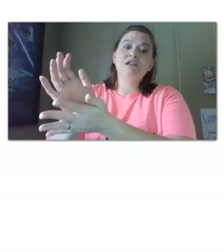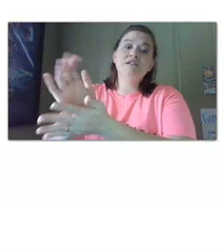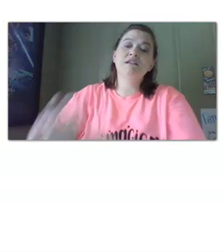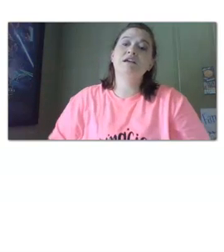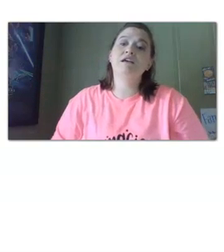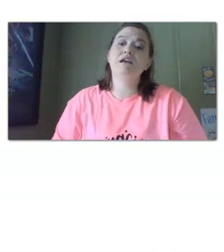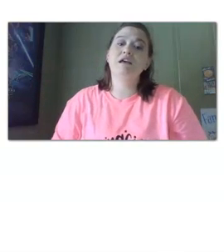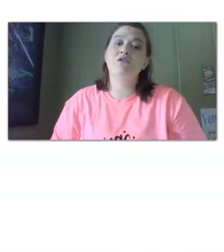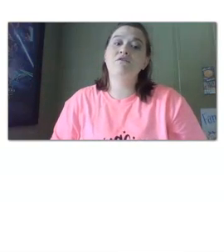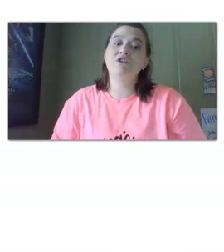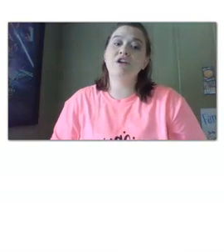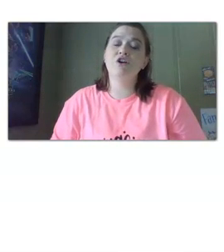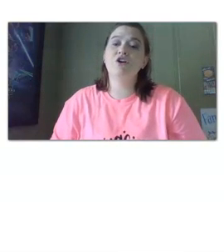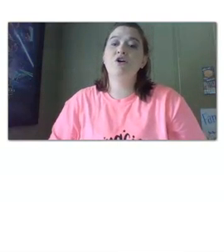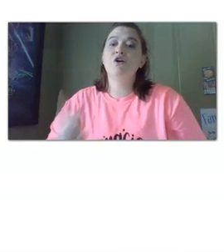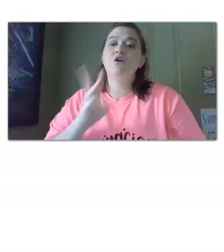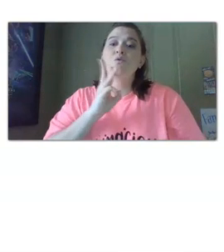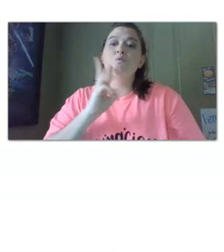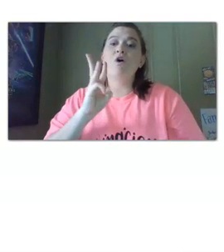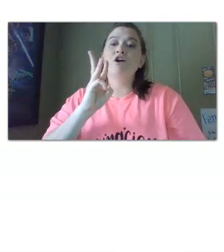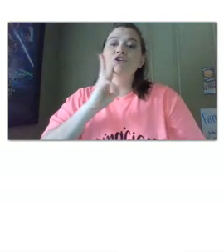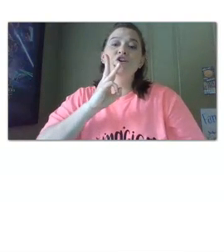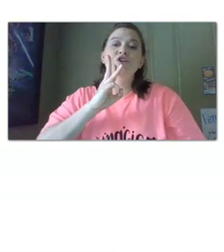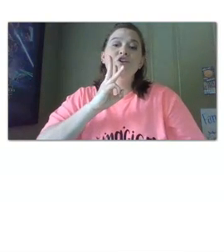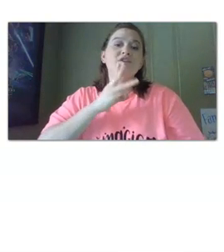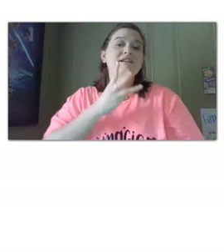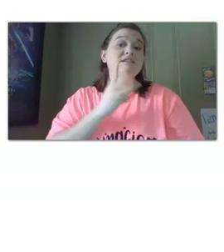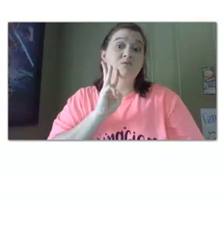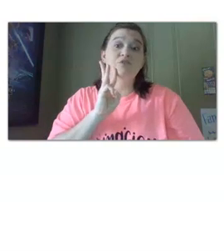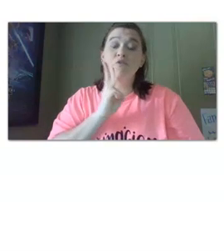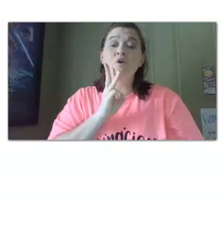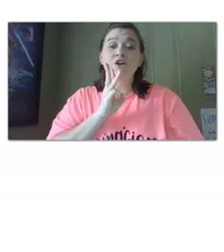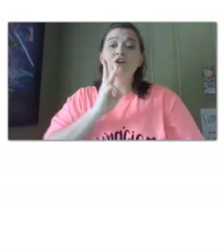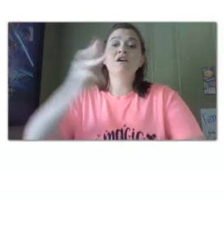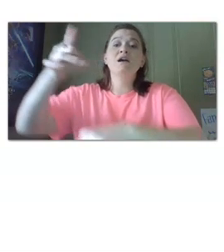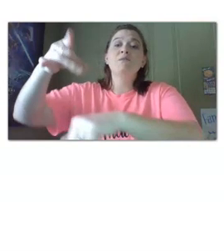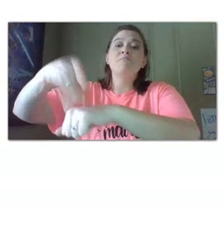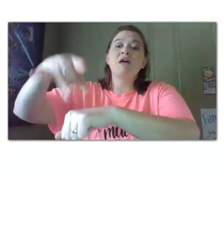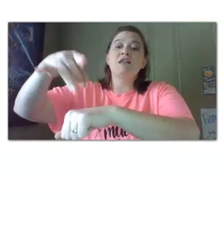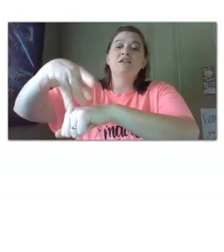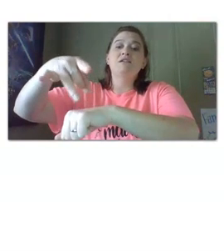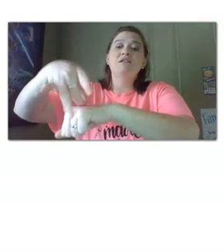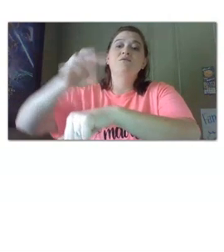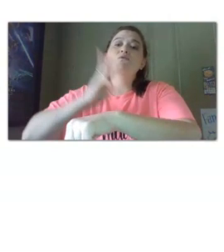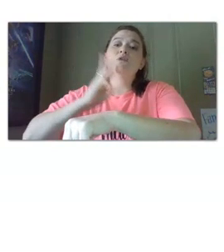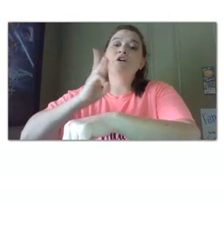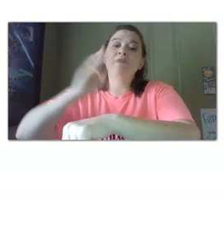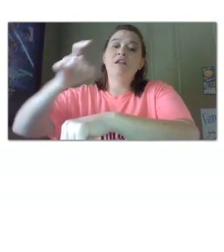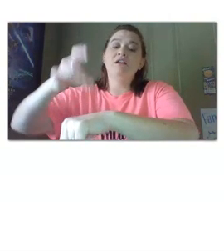cheese cheese and over here water it's w for water melon